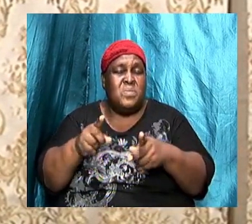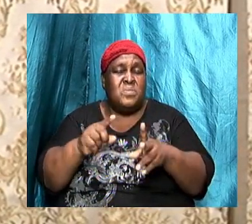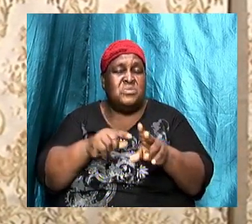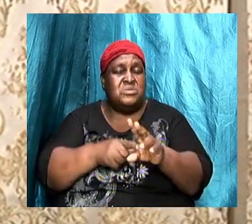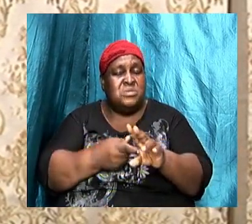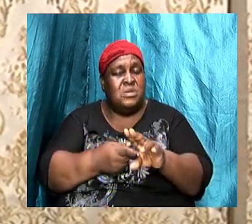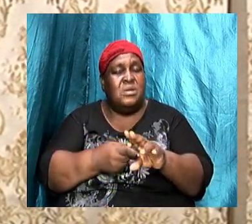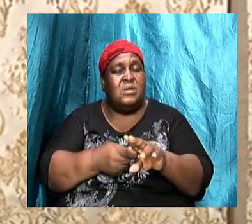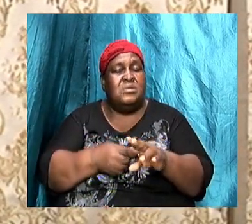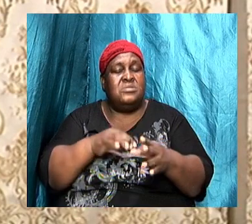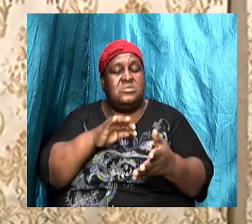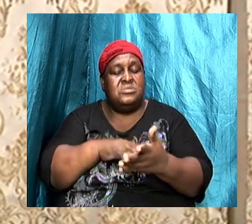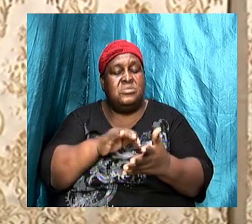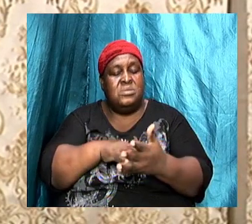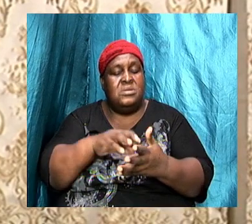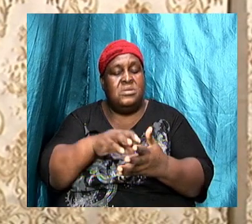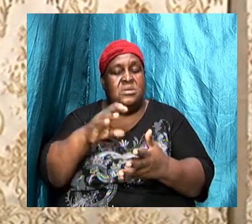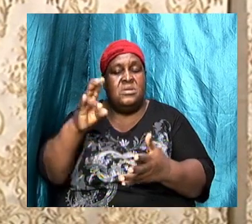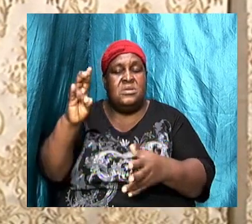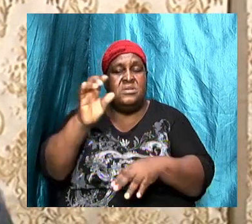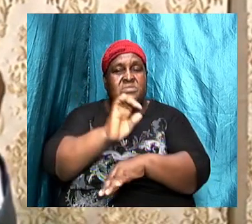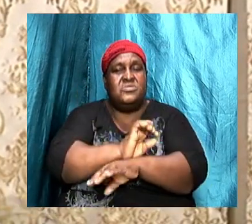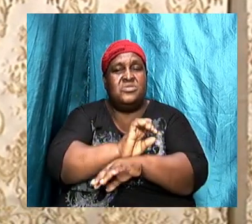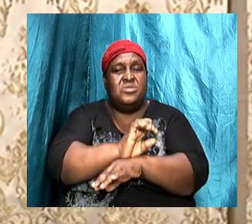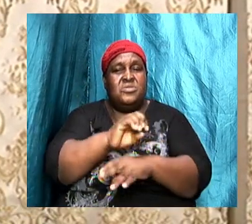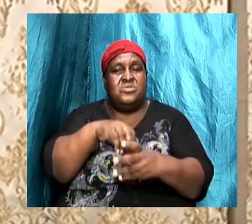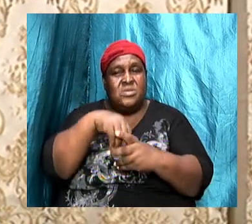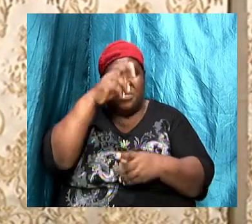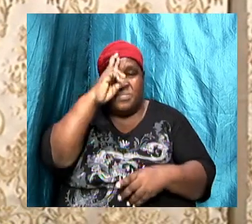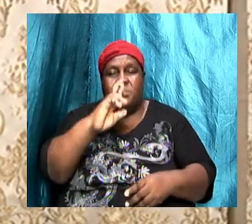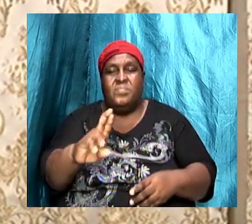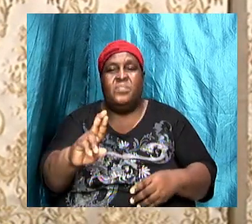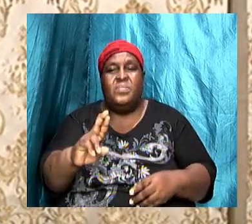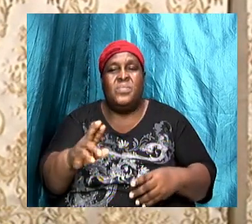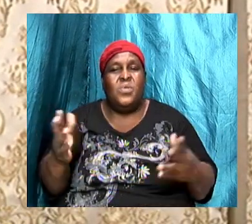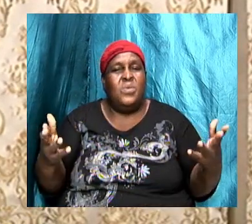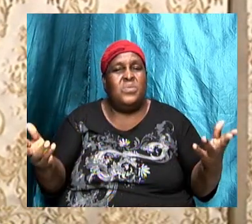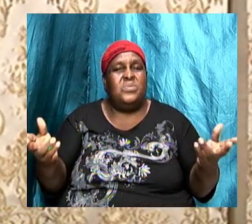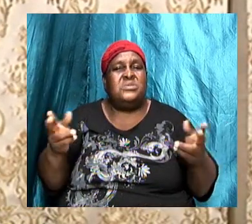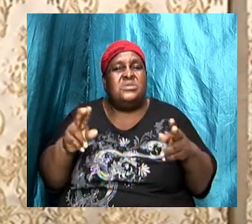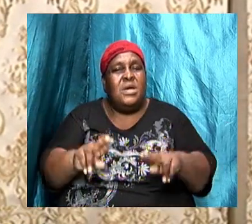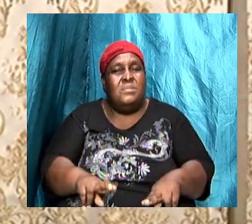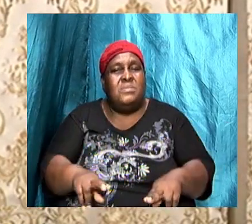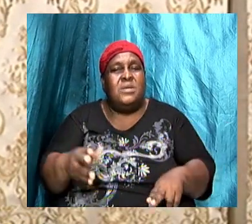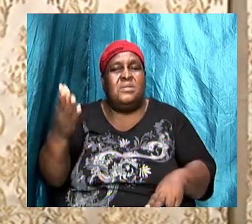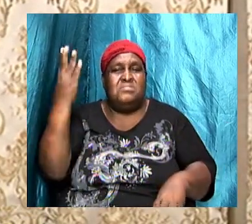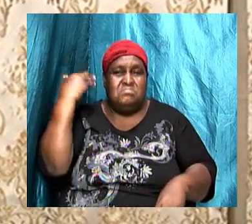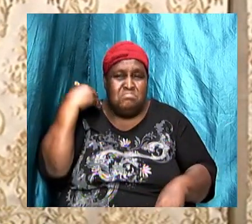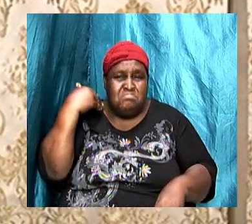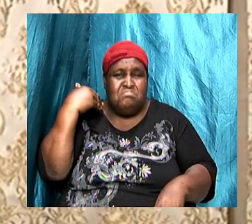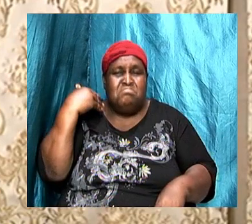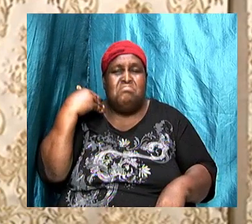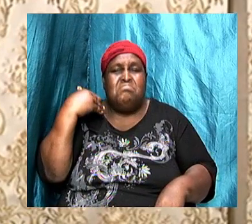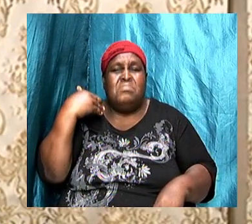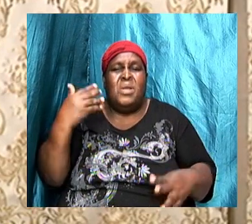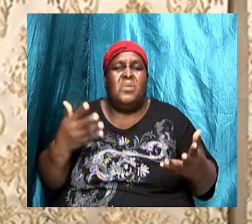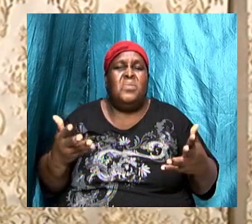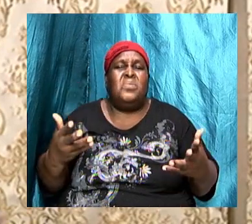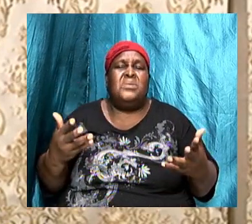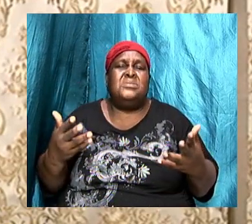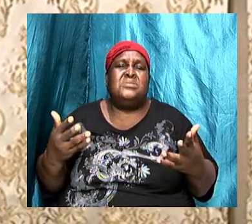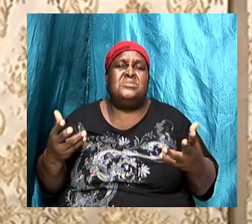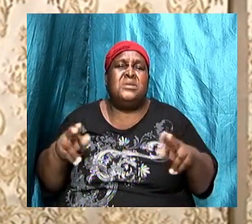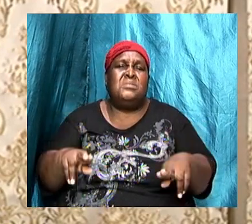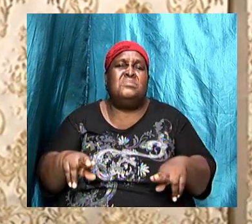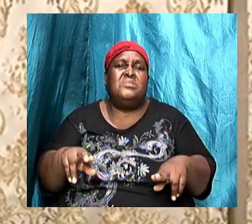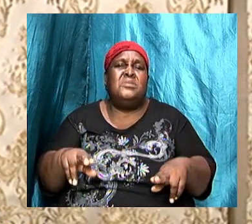revelation, their impact, what is happening there and what is in it for the church of Jesus Christ today. I'm